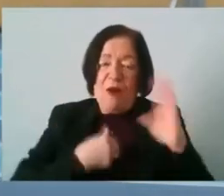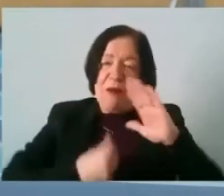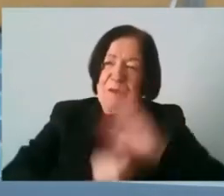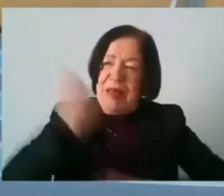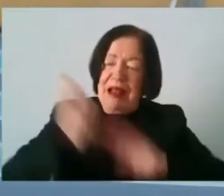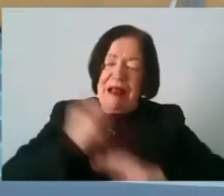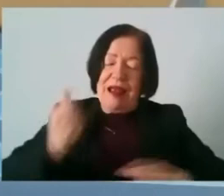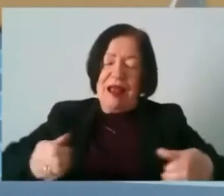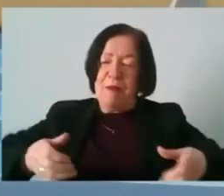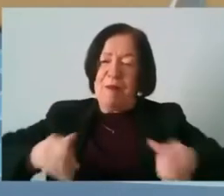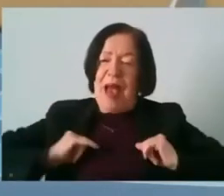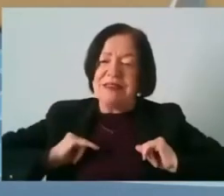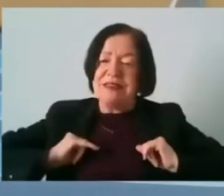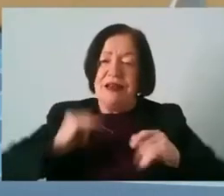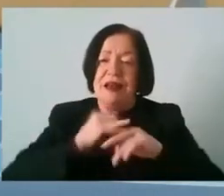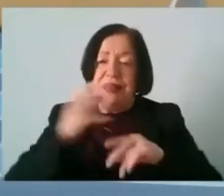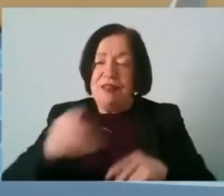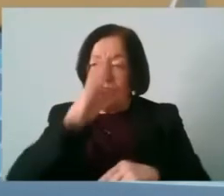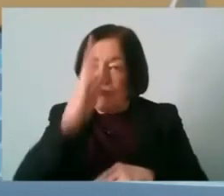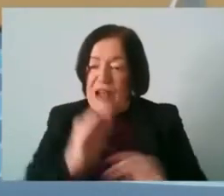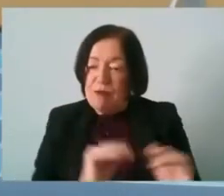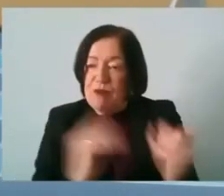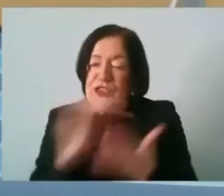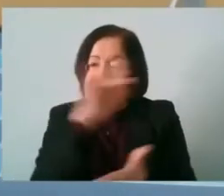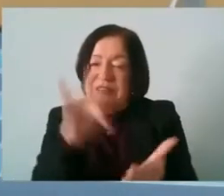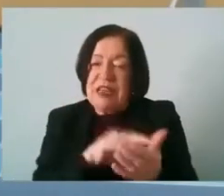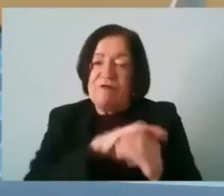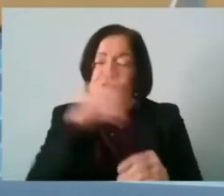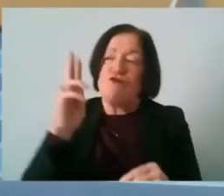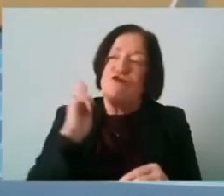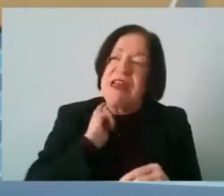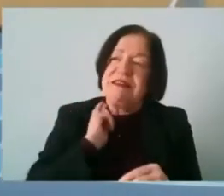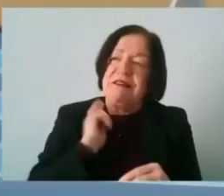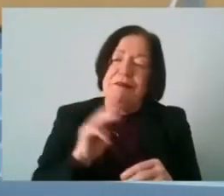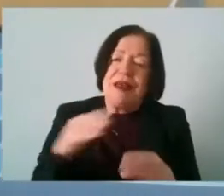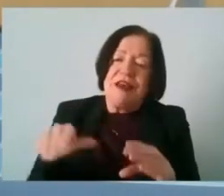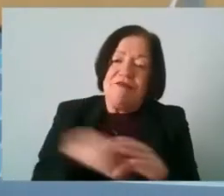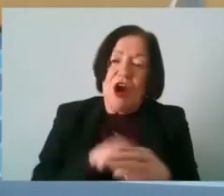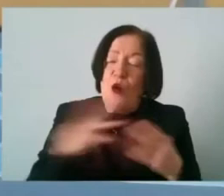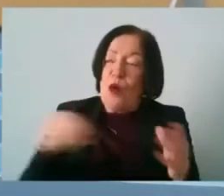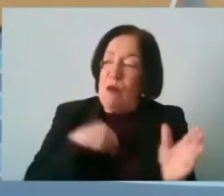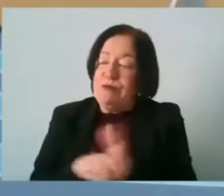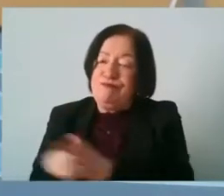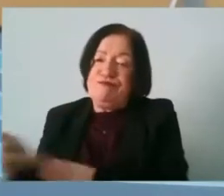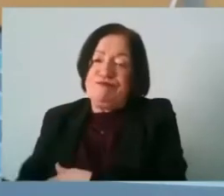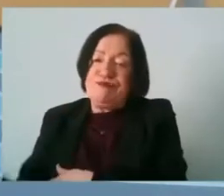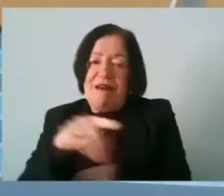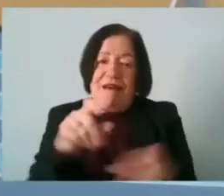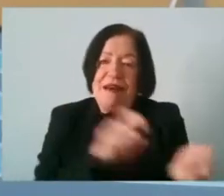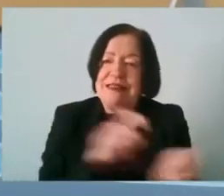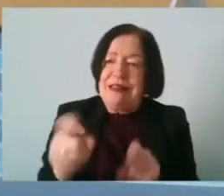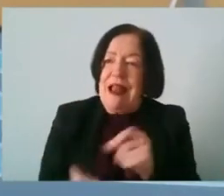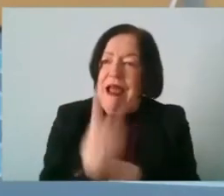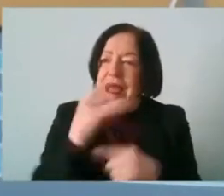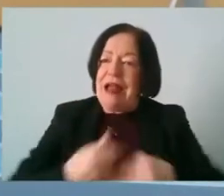within the direct provision centers and for the residents and the people involved so that when we walk away that they have the opportunity and the ability